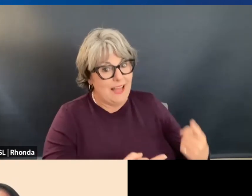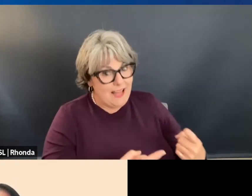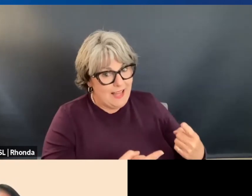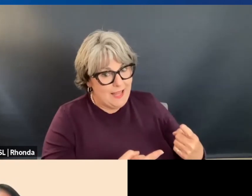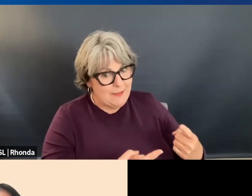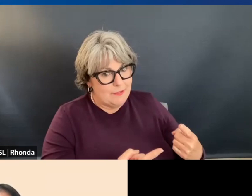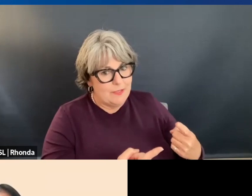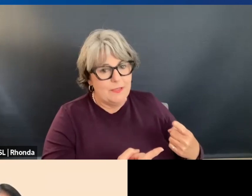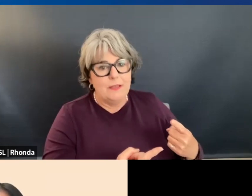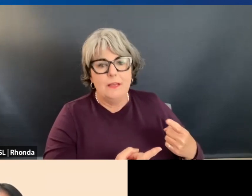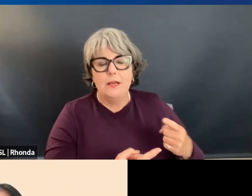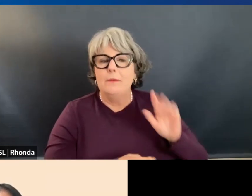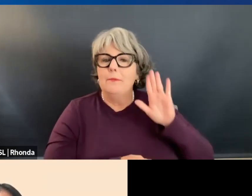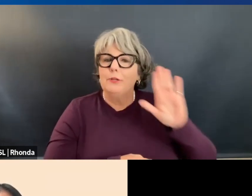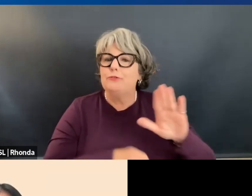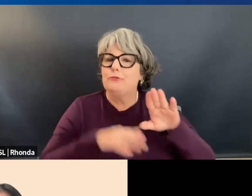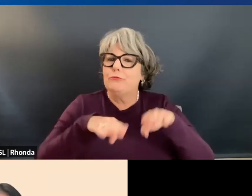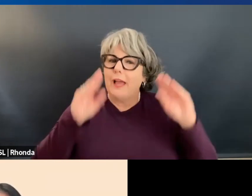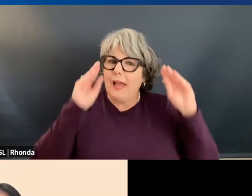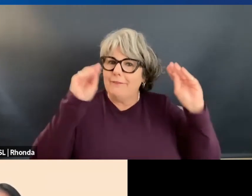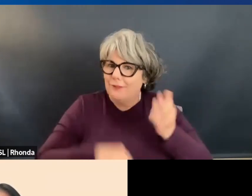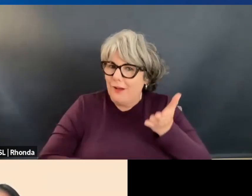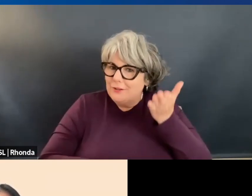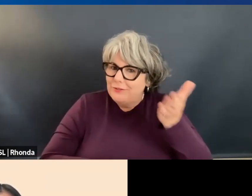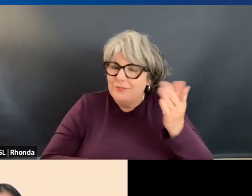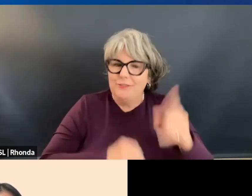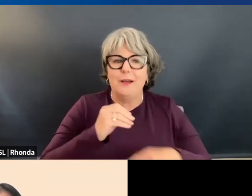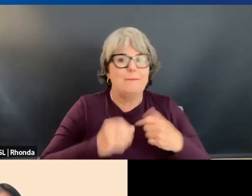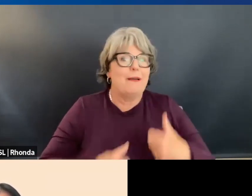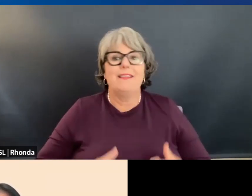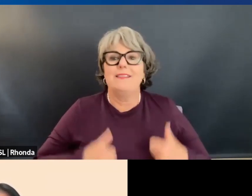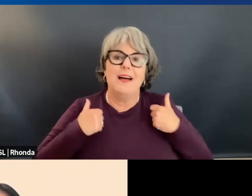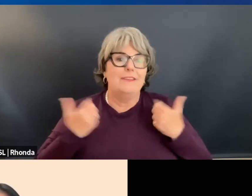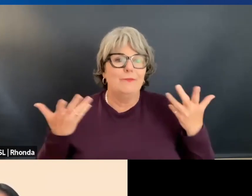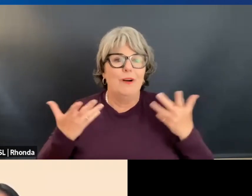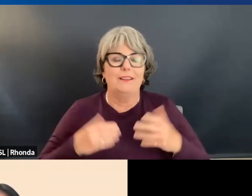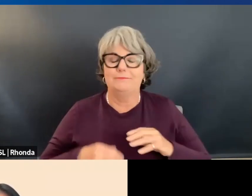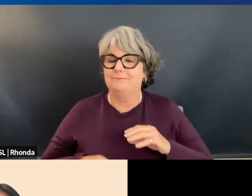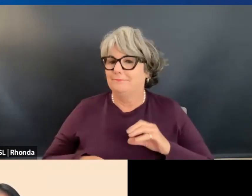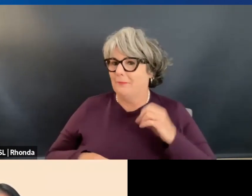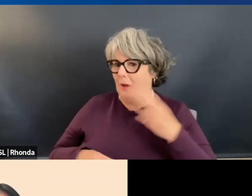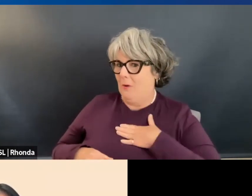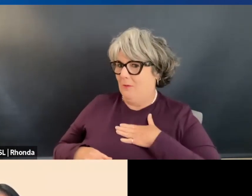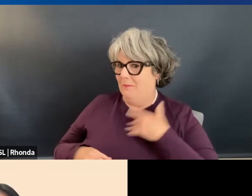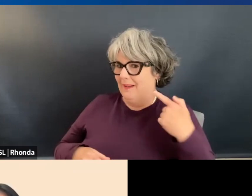but what have each of your kids taught you about life? Oh, my gosh.